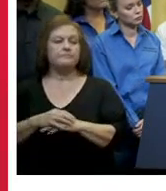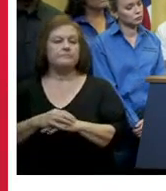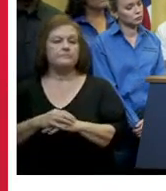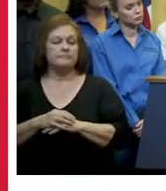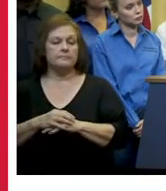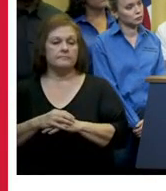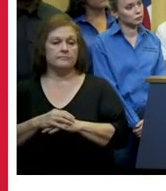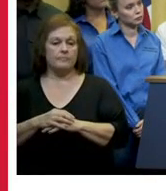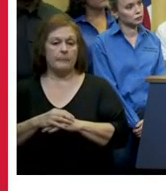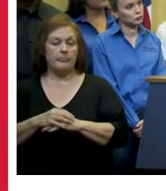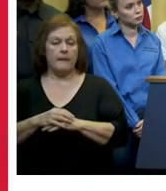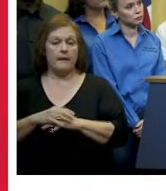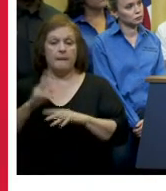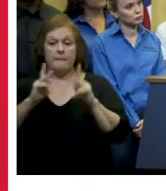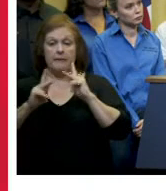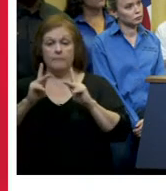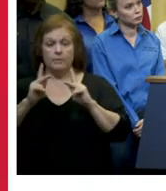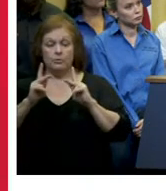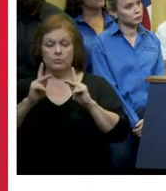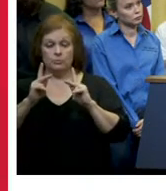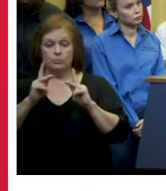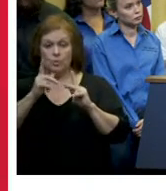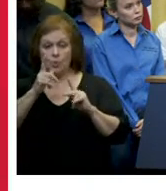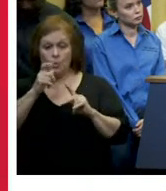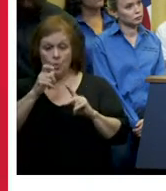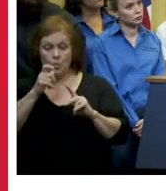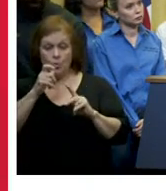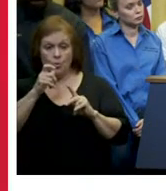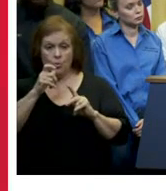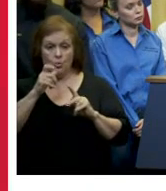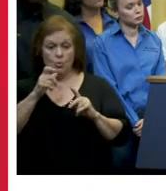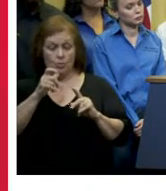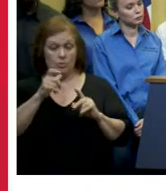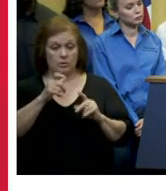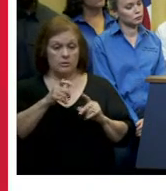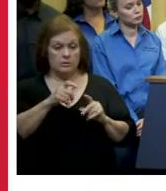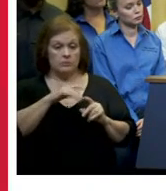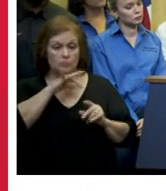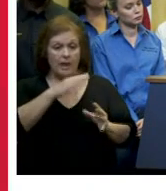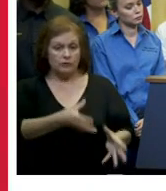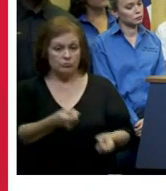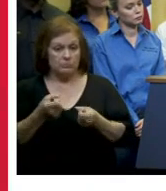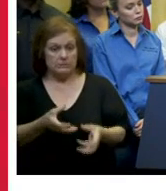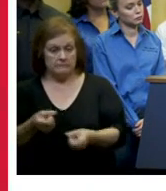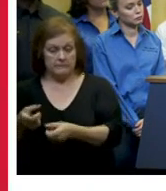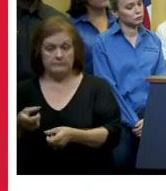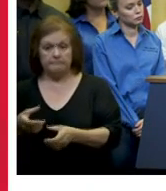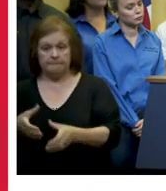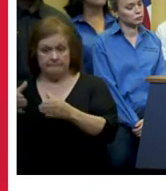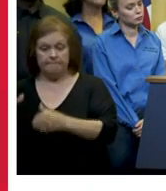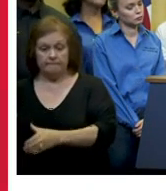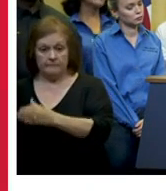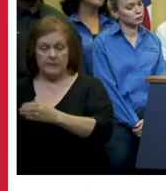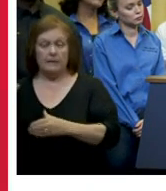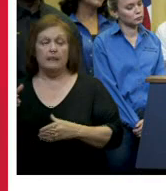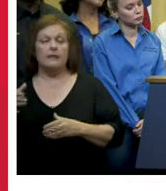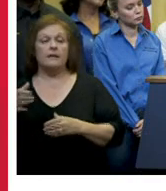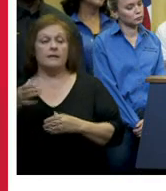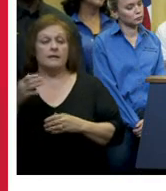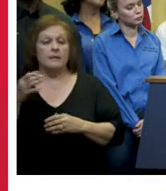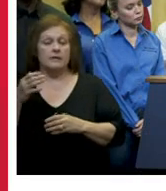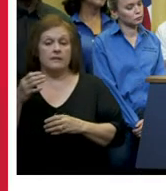only affects persons who are collected by the city's contractors please know for businesses